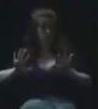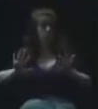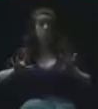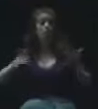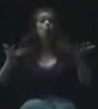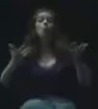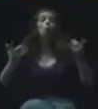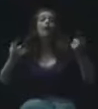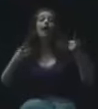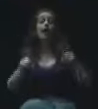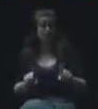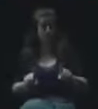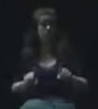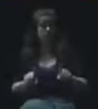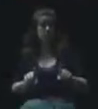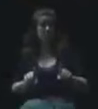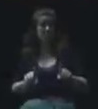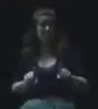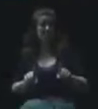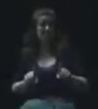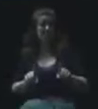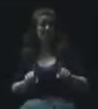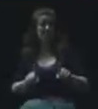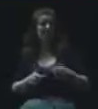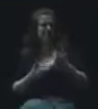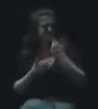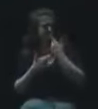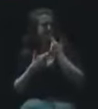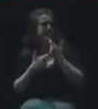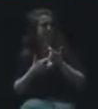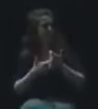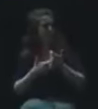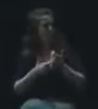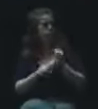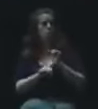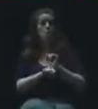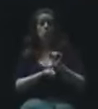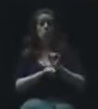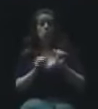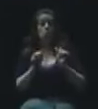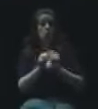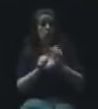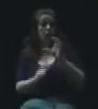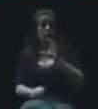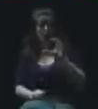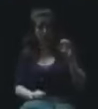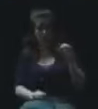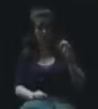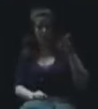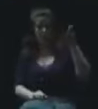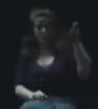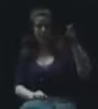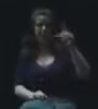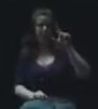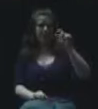happened was there was interest in working with a company and Nate Levinson,